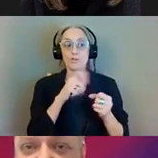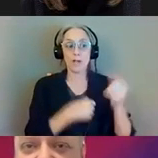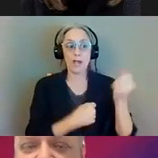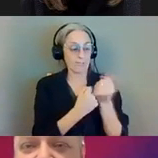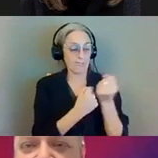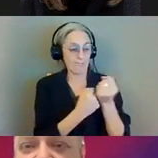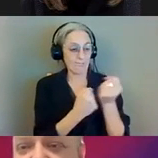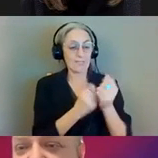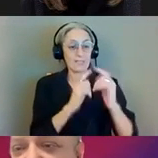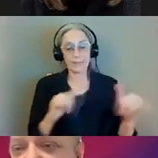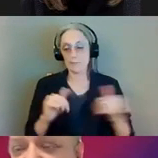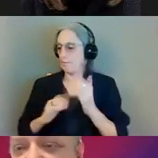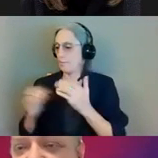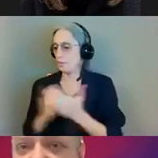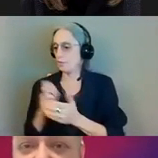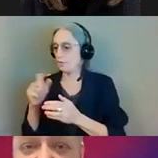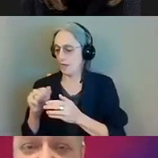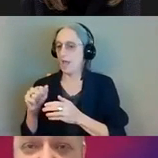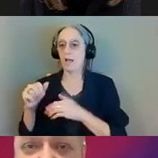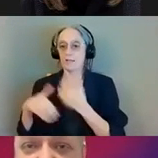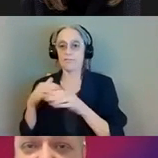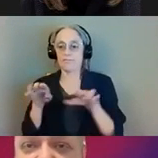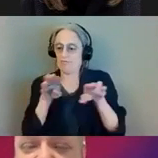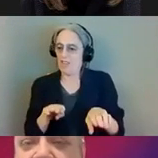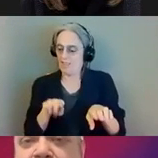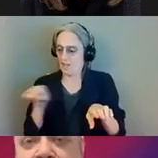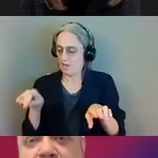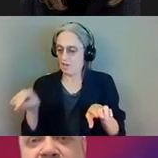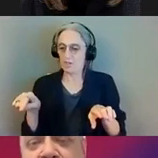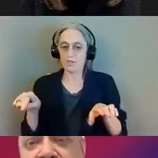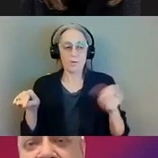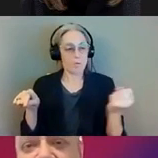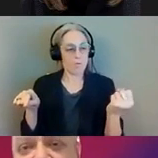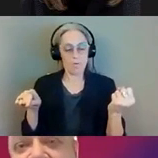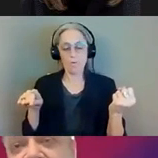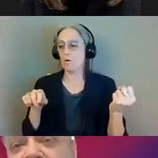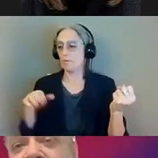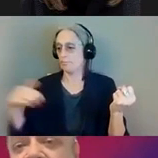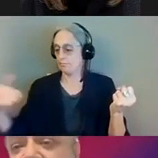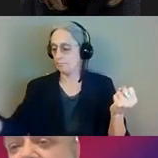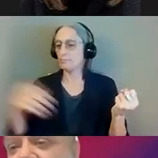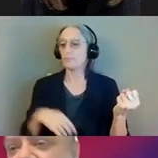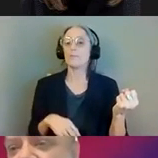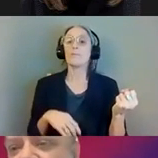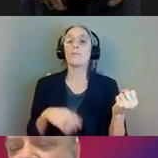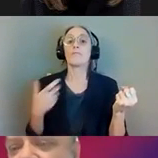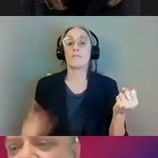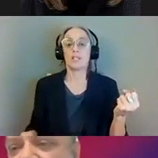And then that that's immediately followed by demolition of the existing viaducts